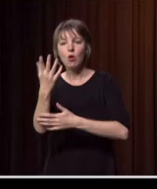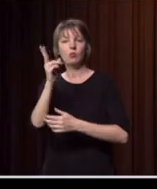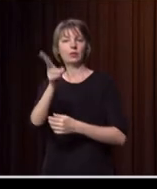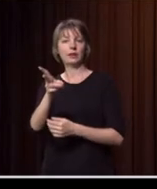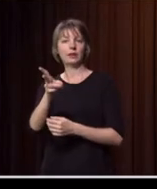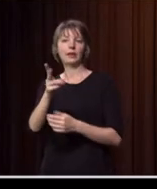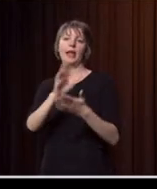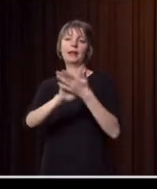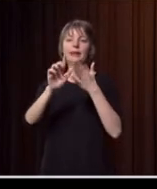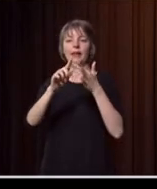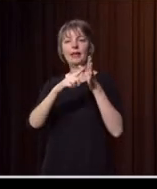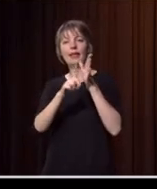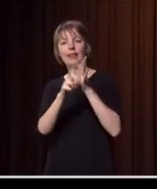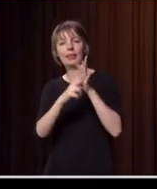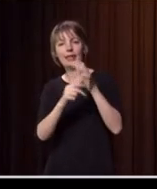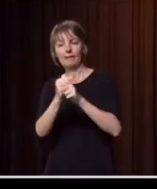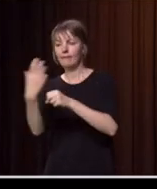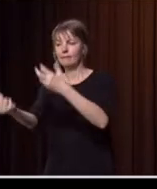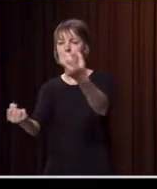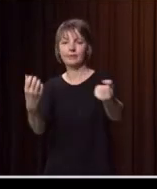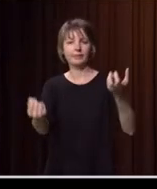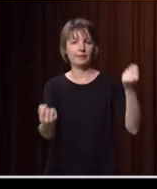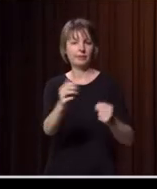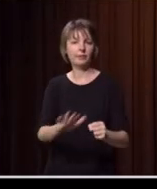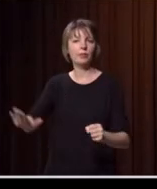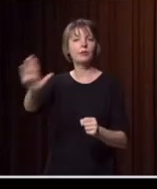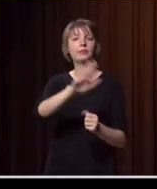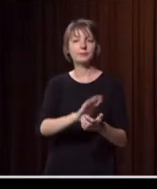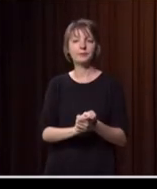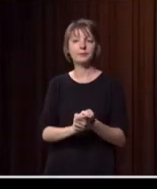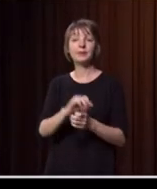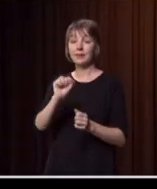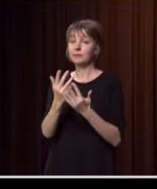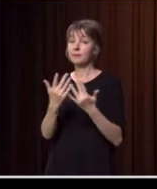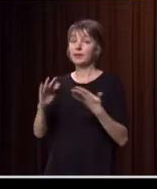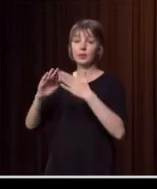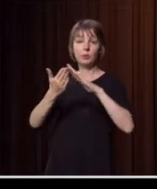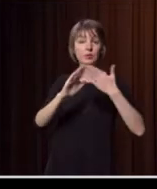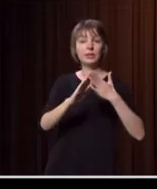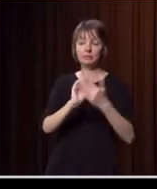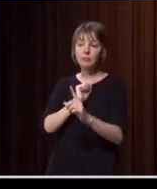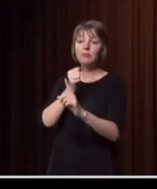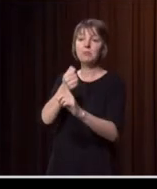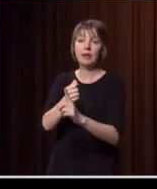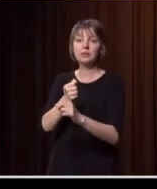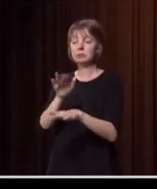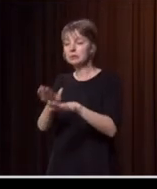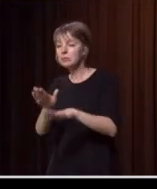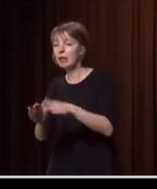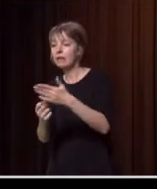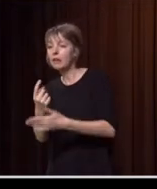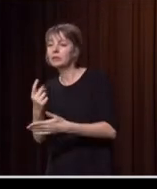the healing of communities everywhere. And whilst communities have been affected and impacted by similar or related events,